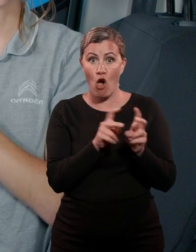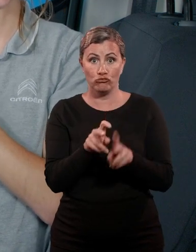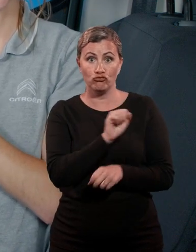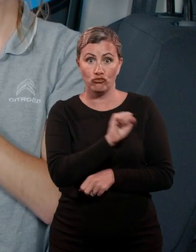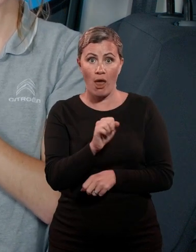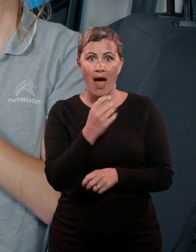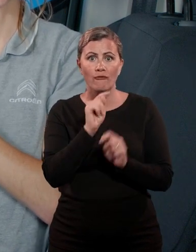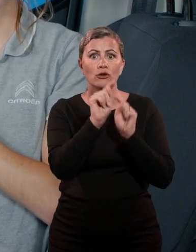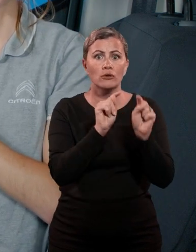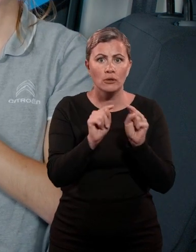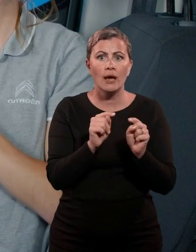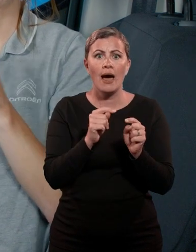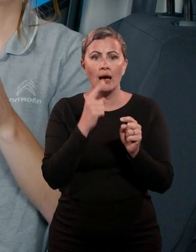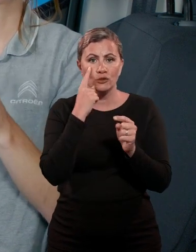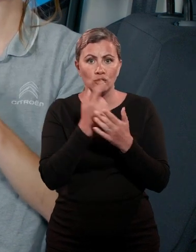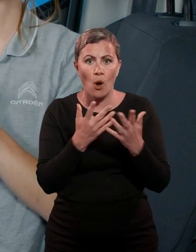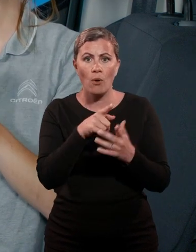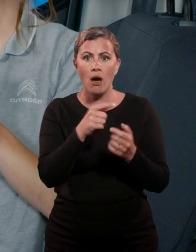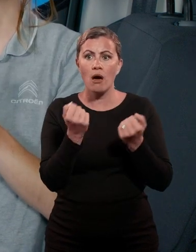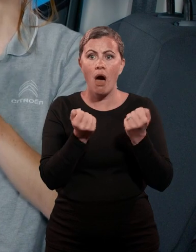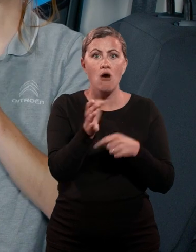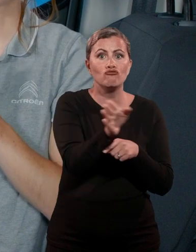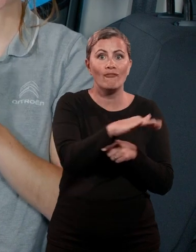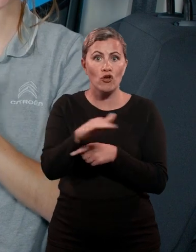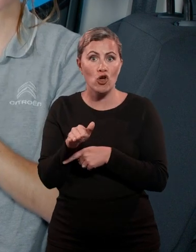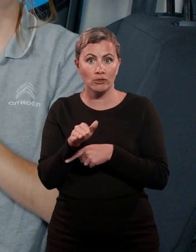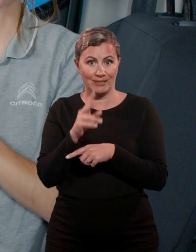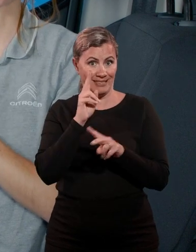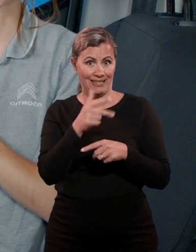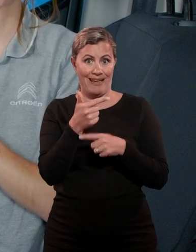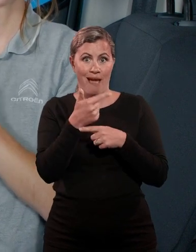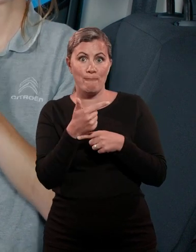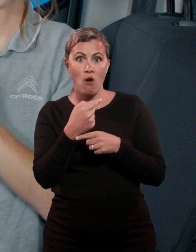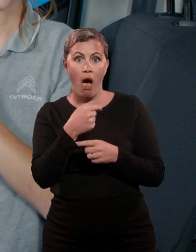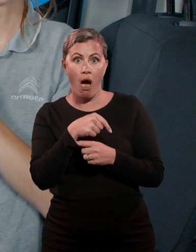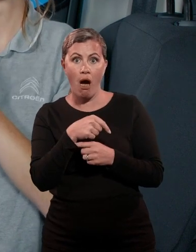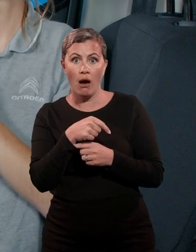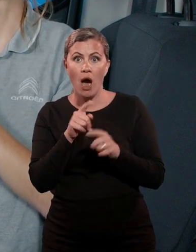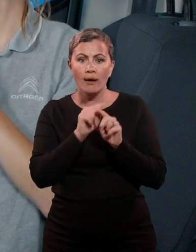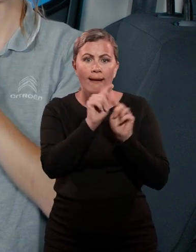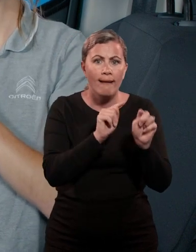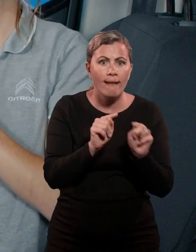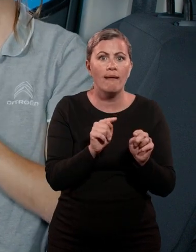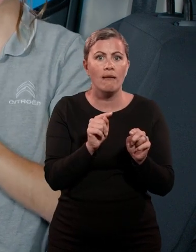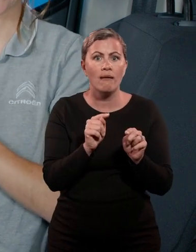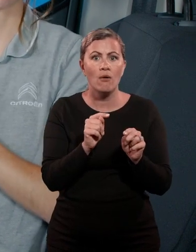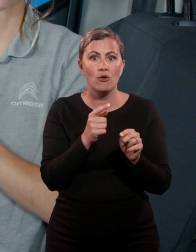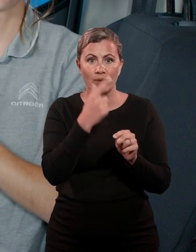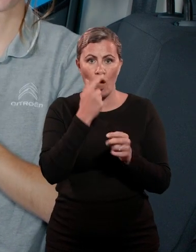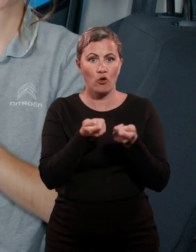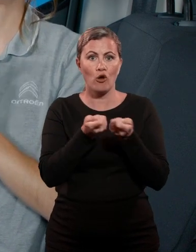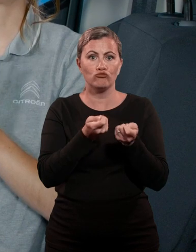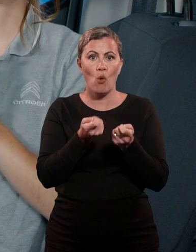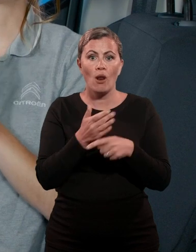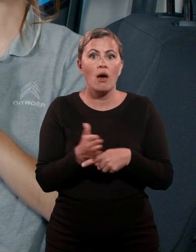images from the colour-reversing camera, and the touchscreen is also on Flare XTR versions from where you can control Citroen Connect LAV.